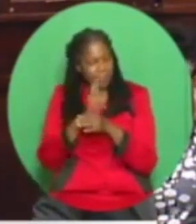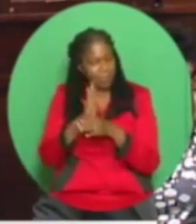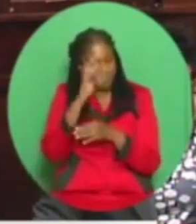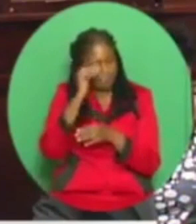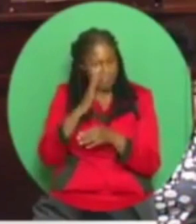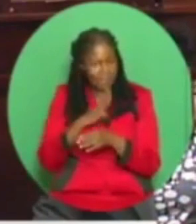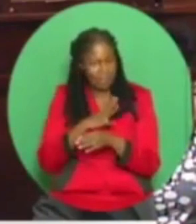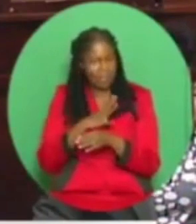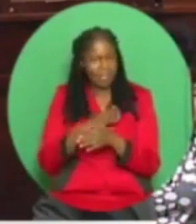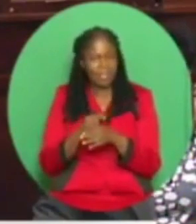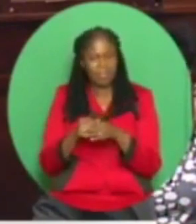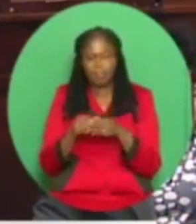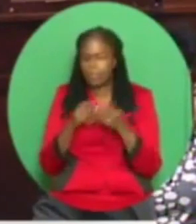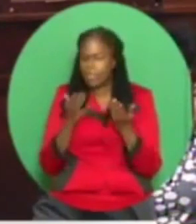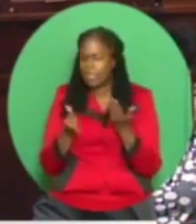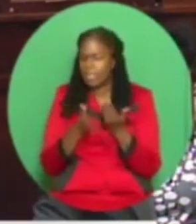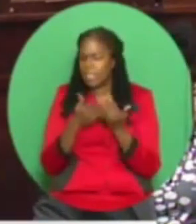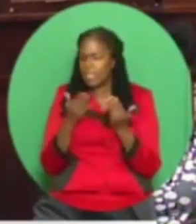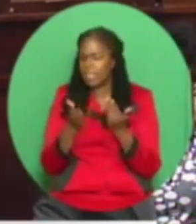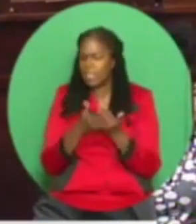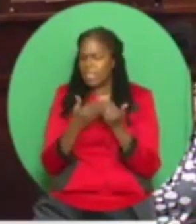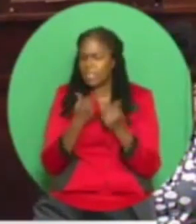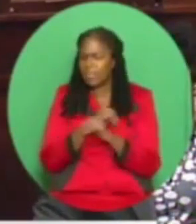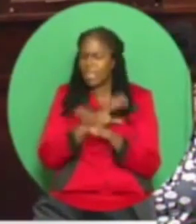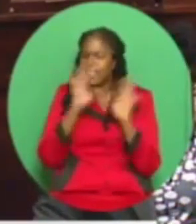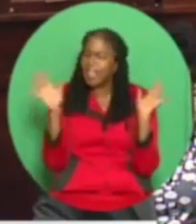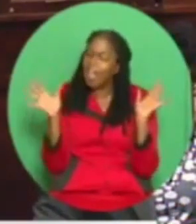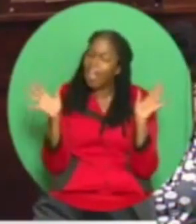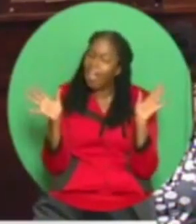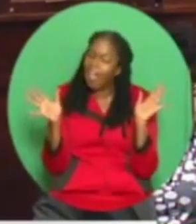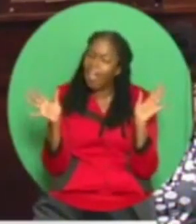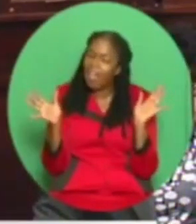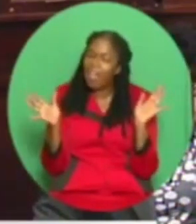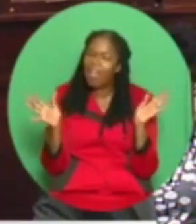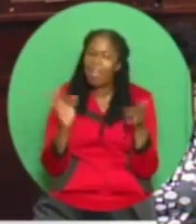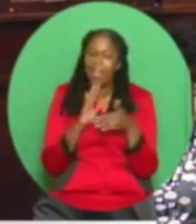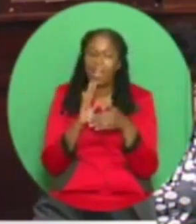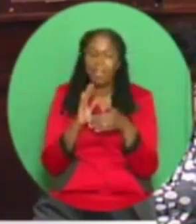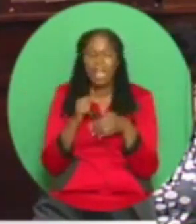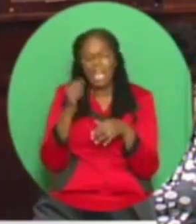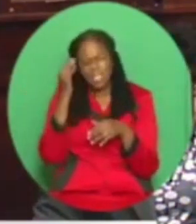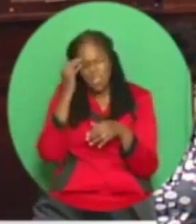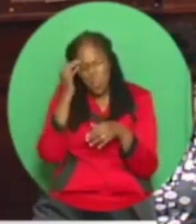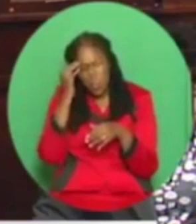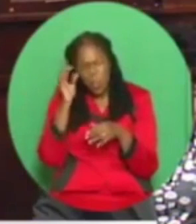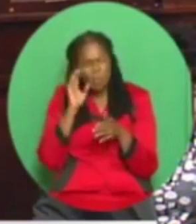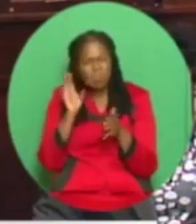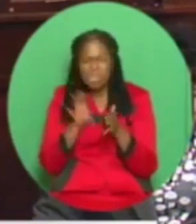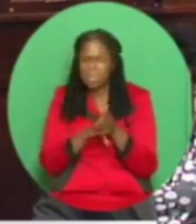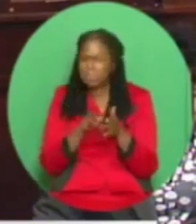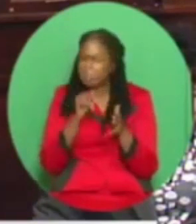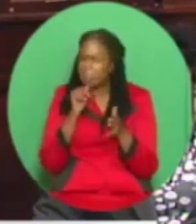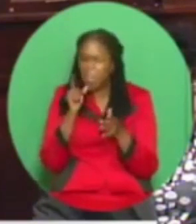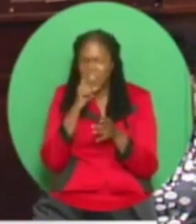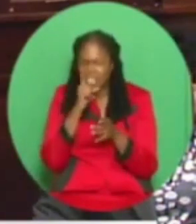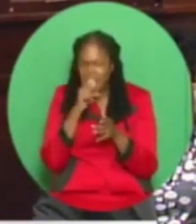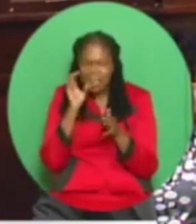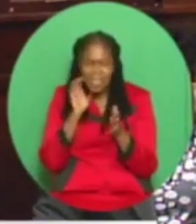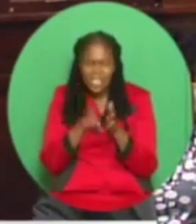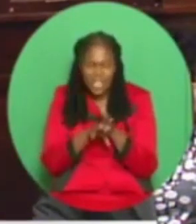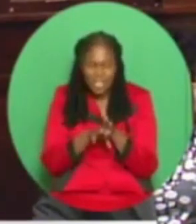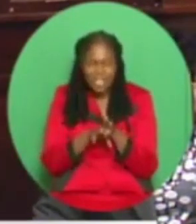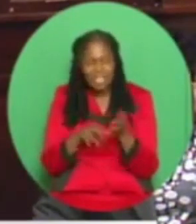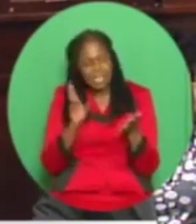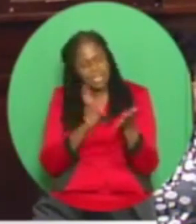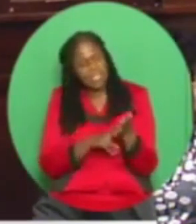Madam Speaker, it's easy to clarify this. All they have to say is, but the picture can't be fake, I doubt, is that they were signing, I don't know, a collective